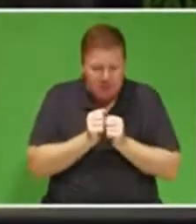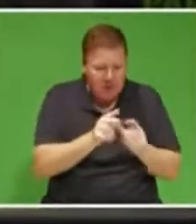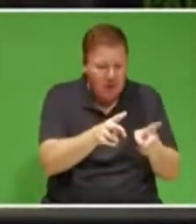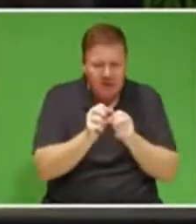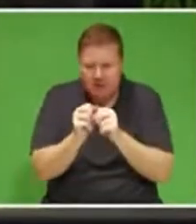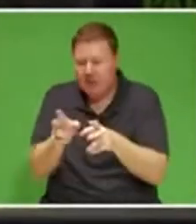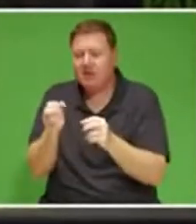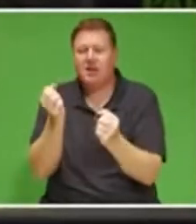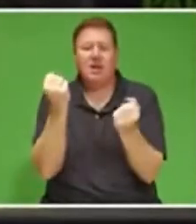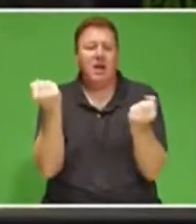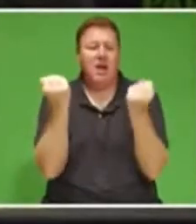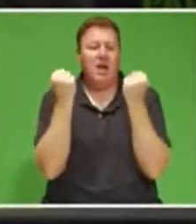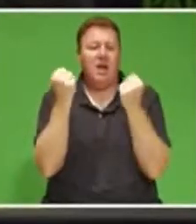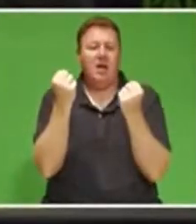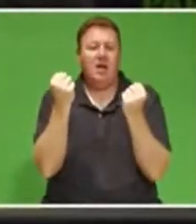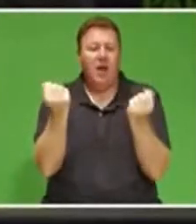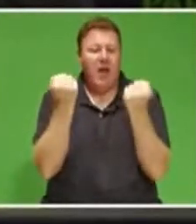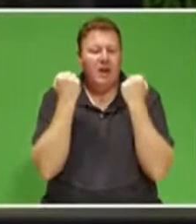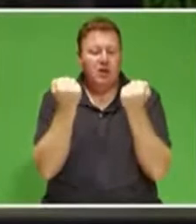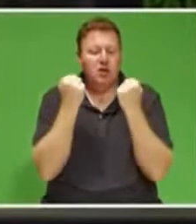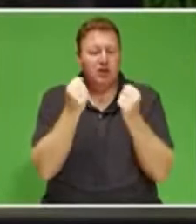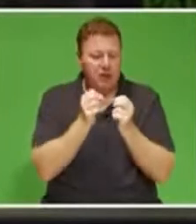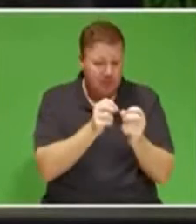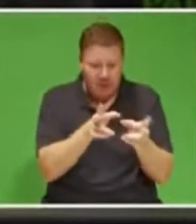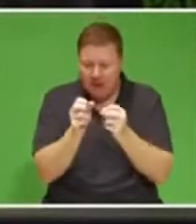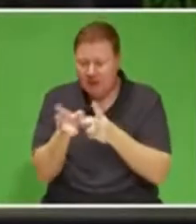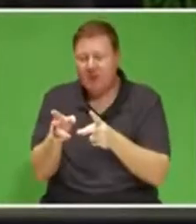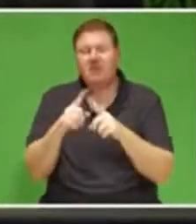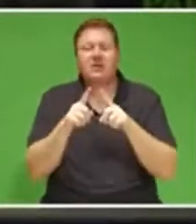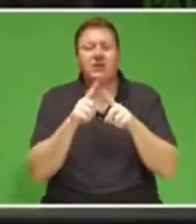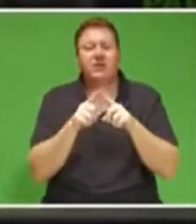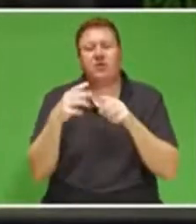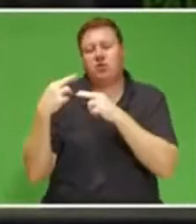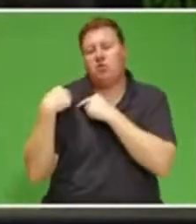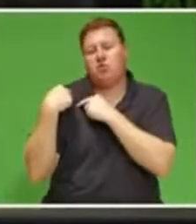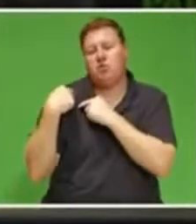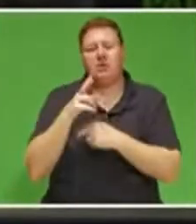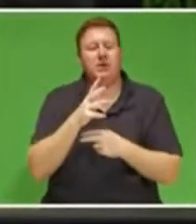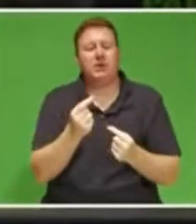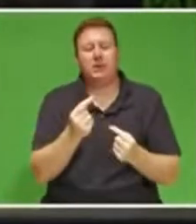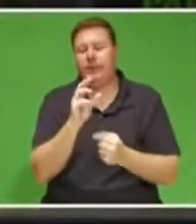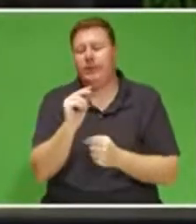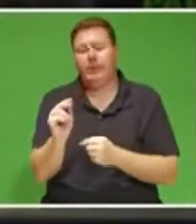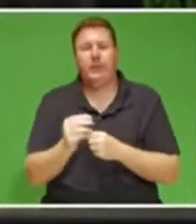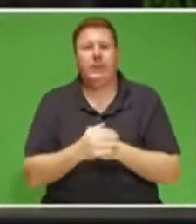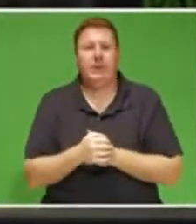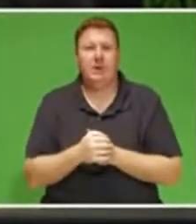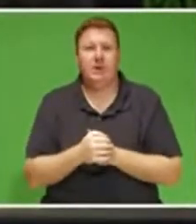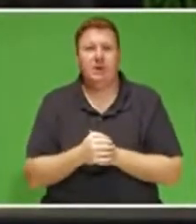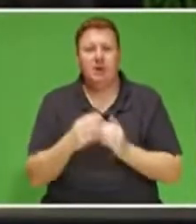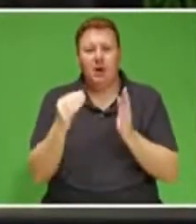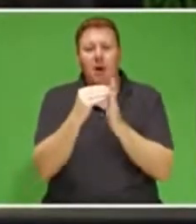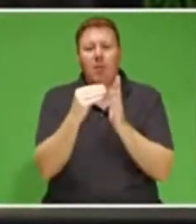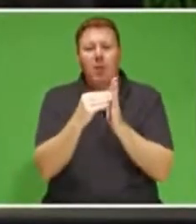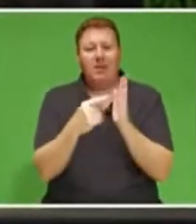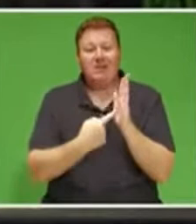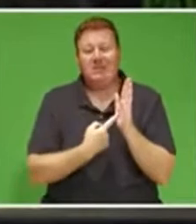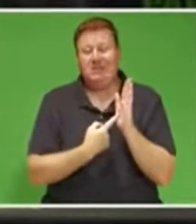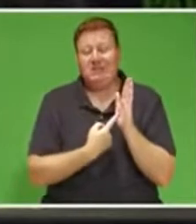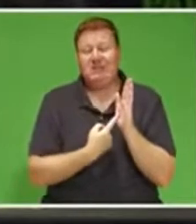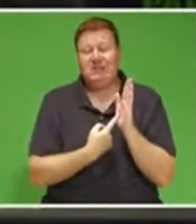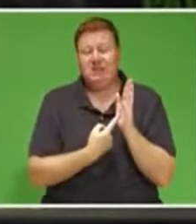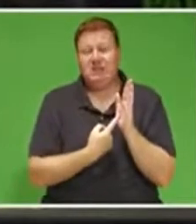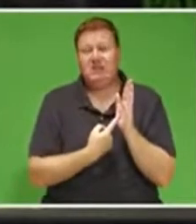amongst different important responsibilities. This appointment will ensure that